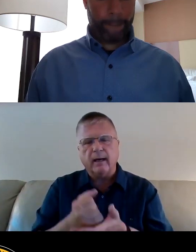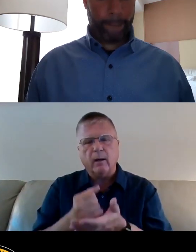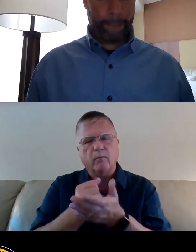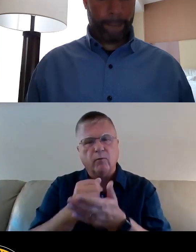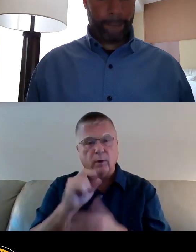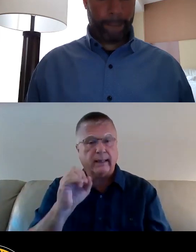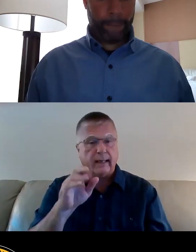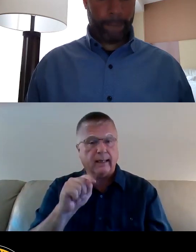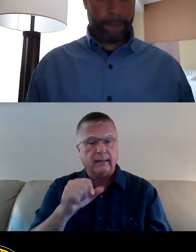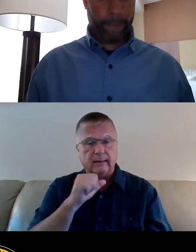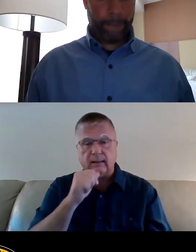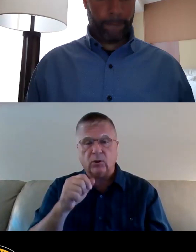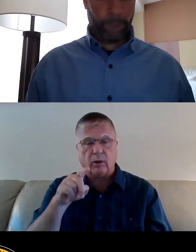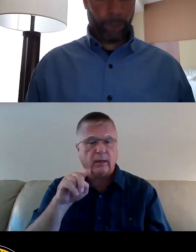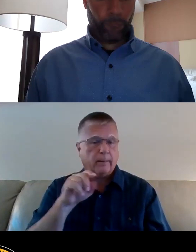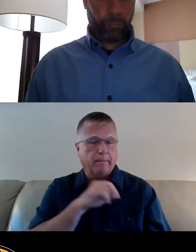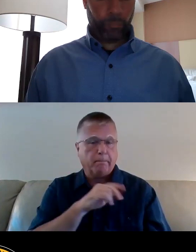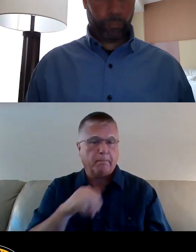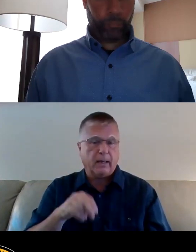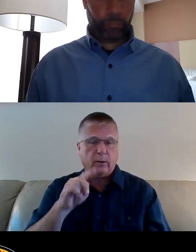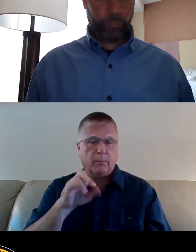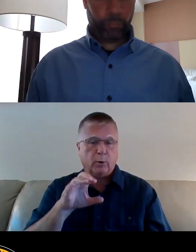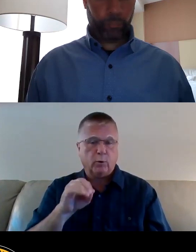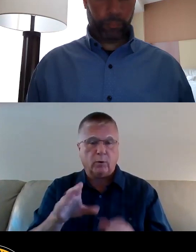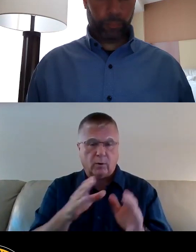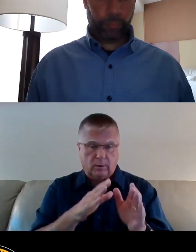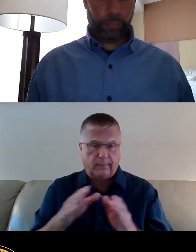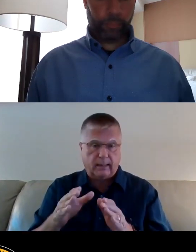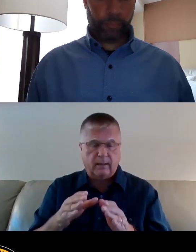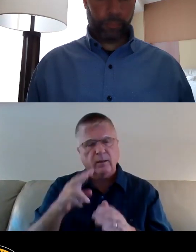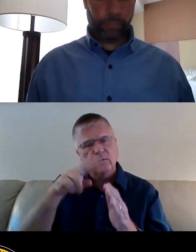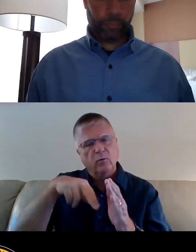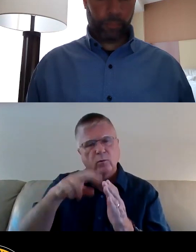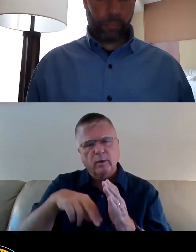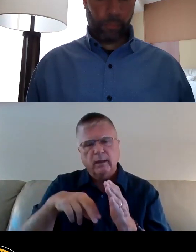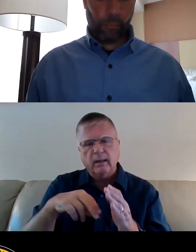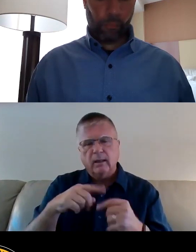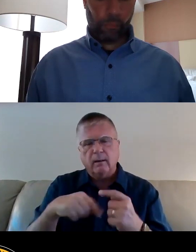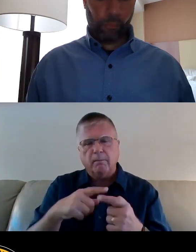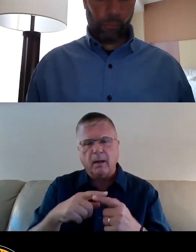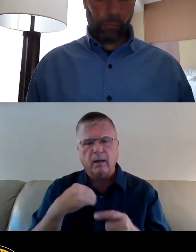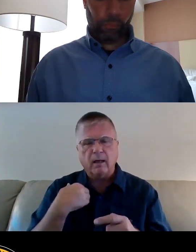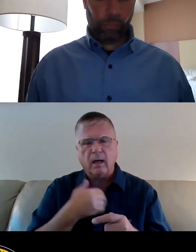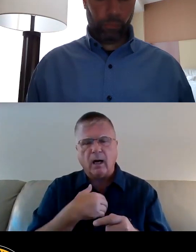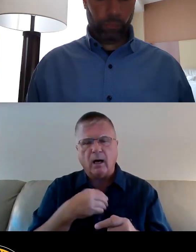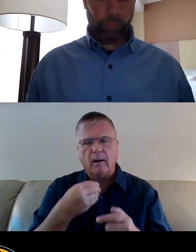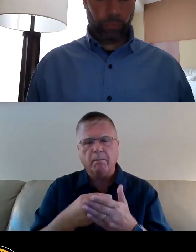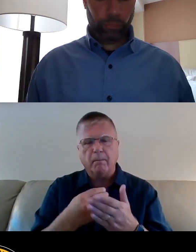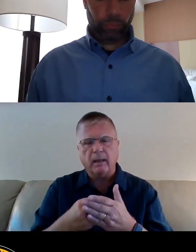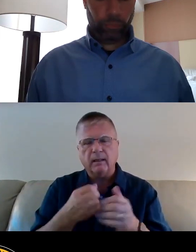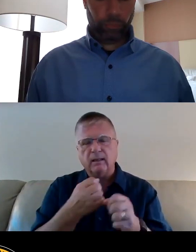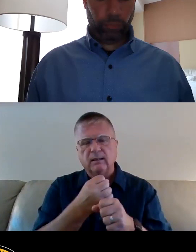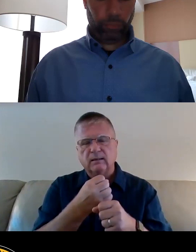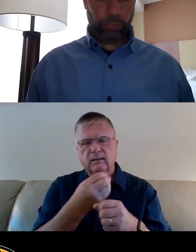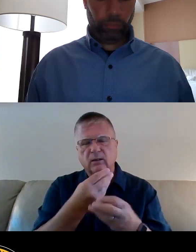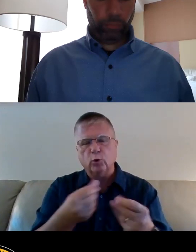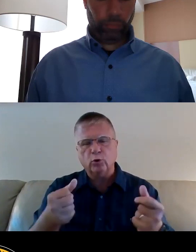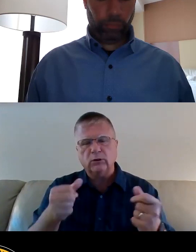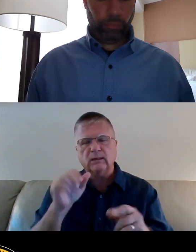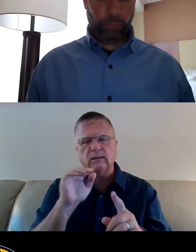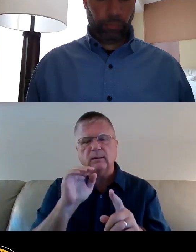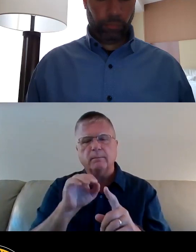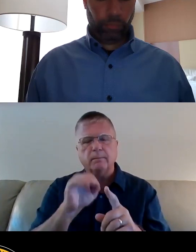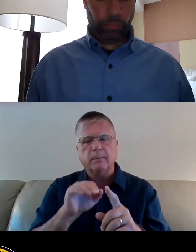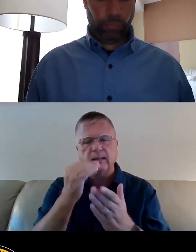And you could even take a minute to read on the Our Money, Our Solutions petition, which I'm going to take a minute and read out the